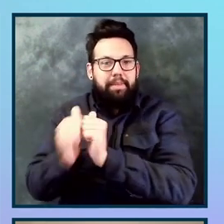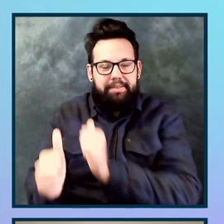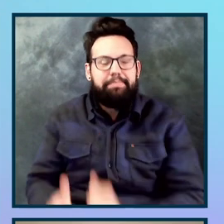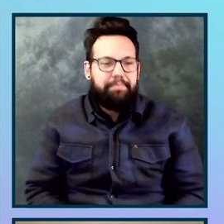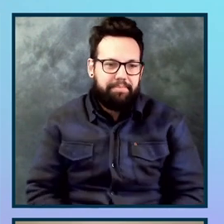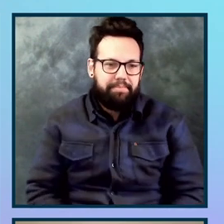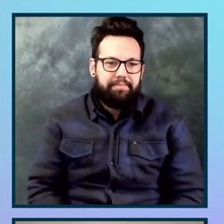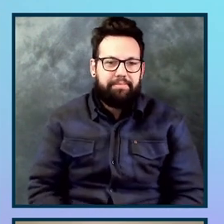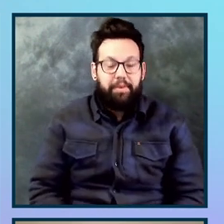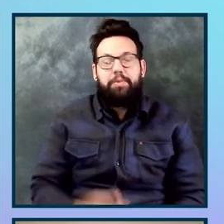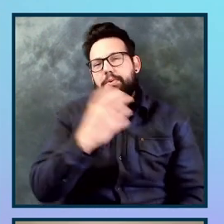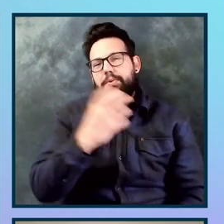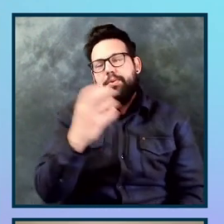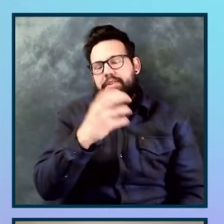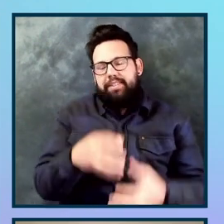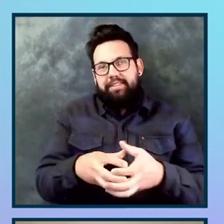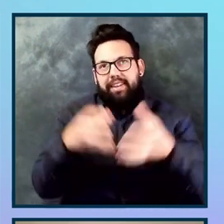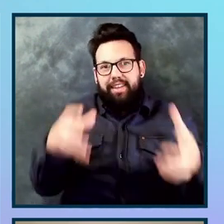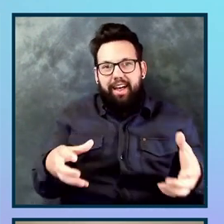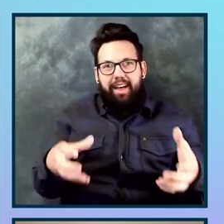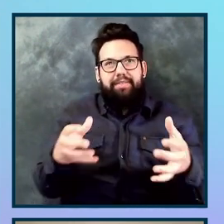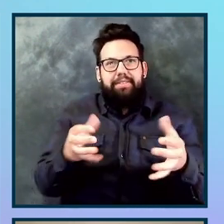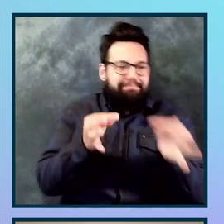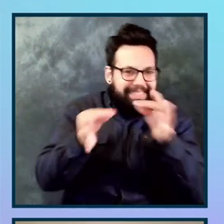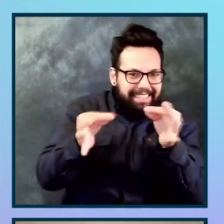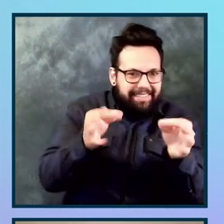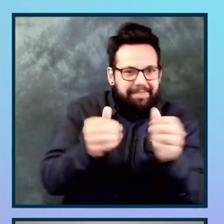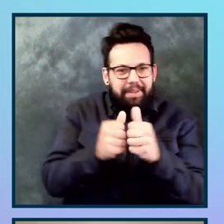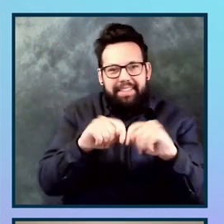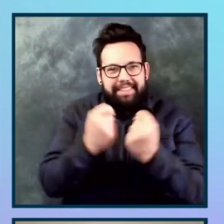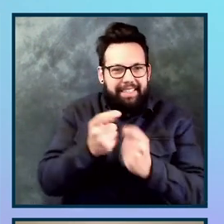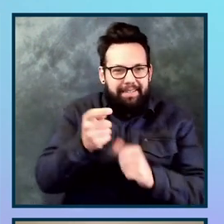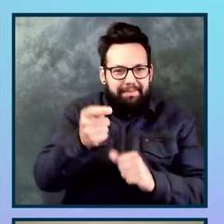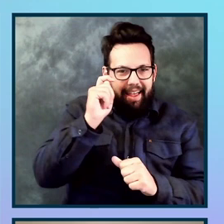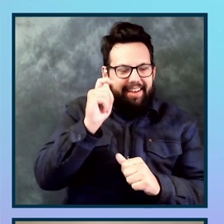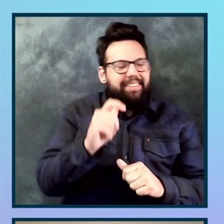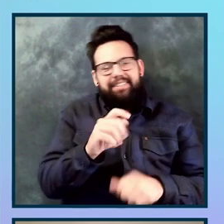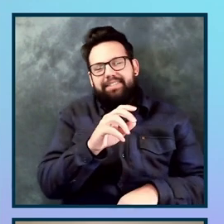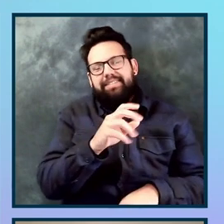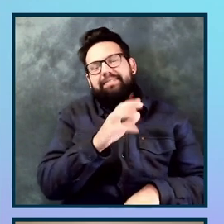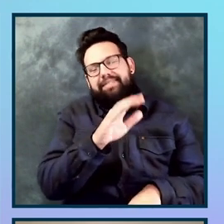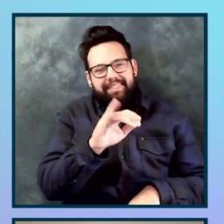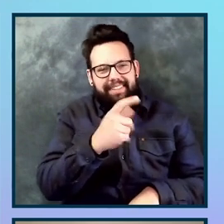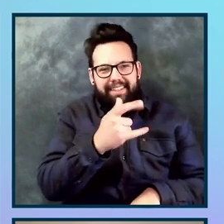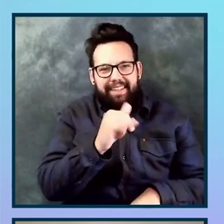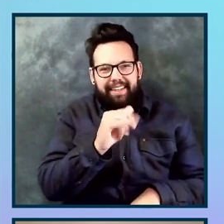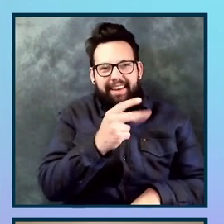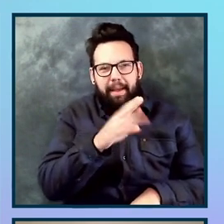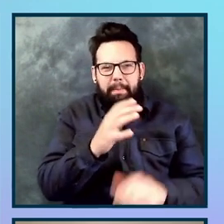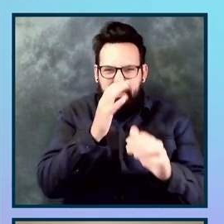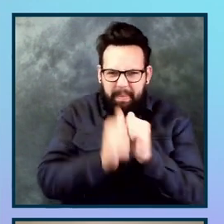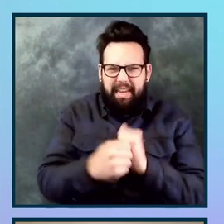So that was a lot of stuff with our team hat on. I'm sorry. GitHub was being a jerk to us this morning. Uh, hopefully they